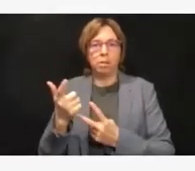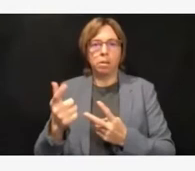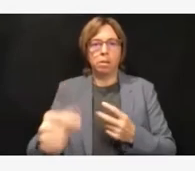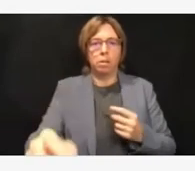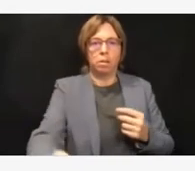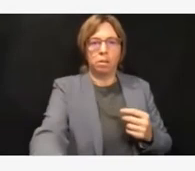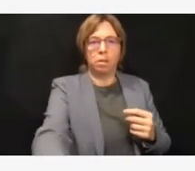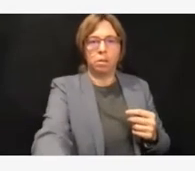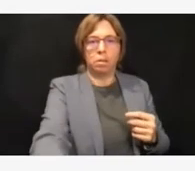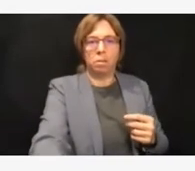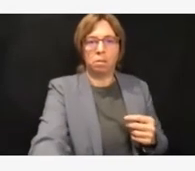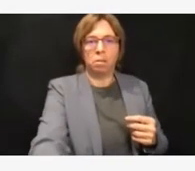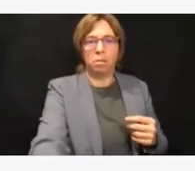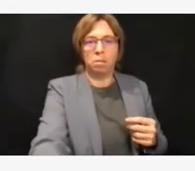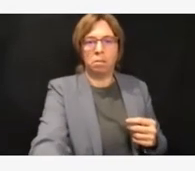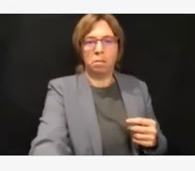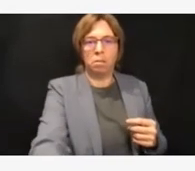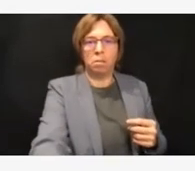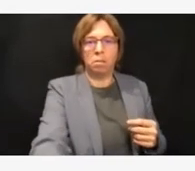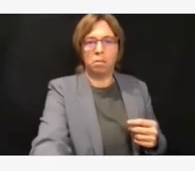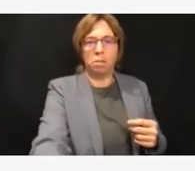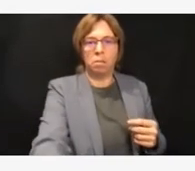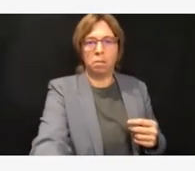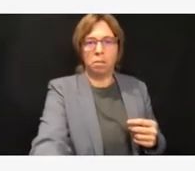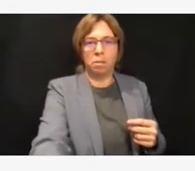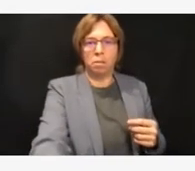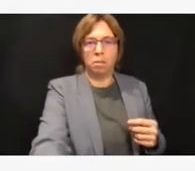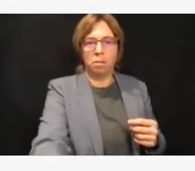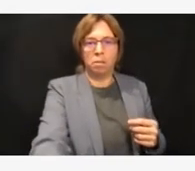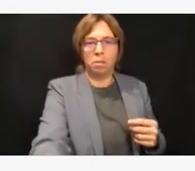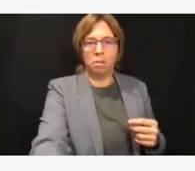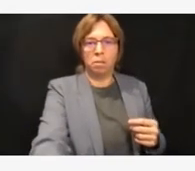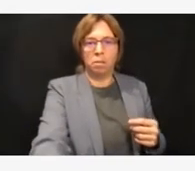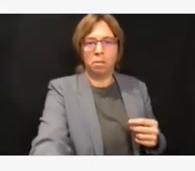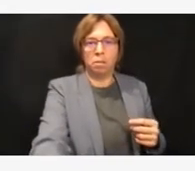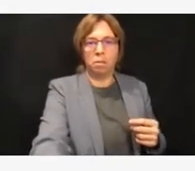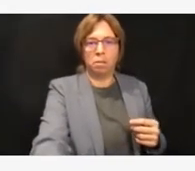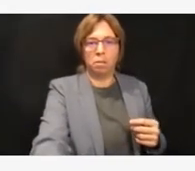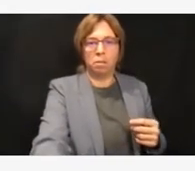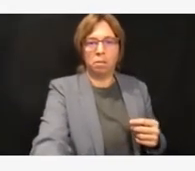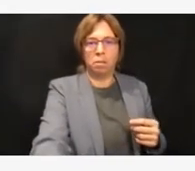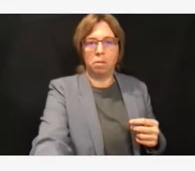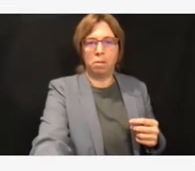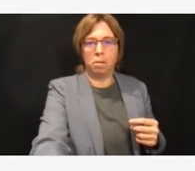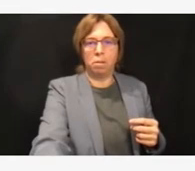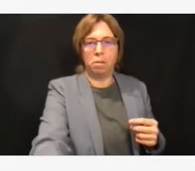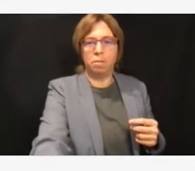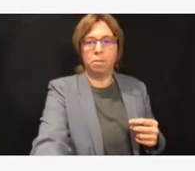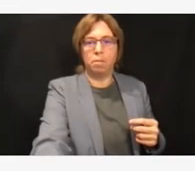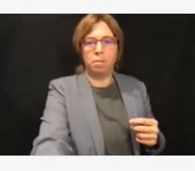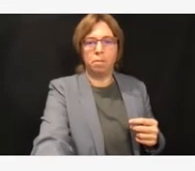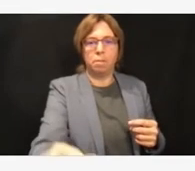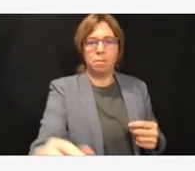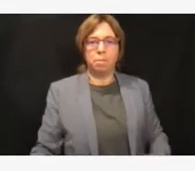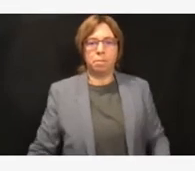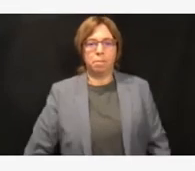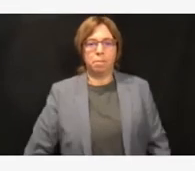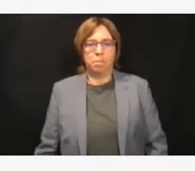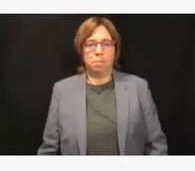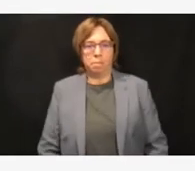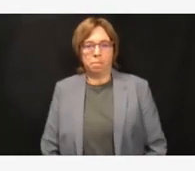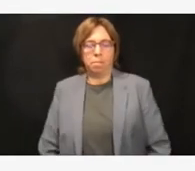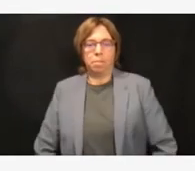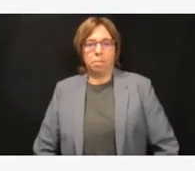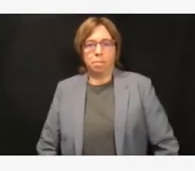that crisis standards of care are deactivated for all public health districts except the Panhandle Health District.